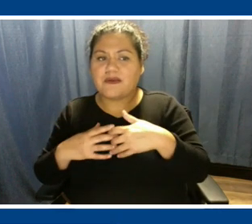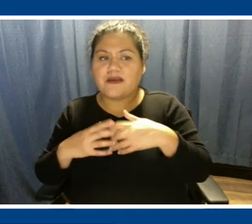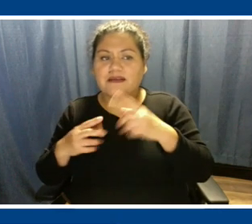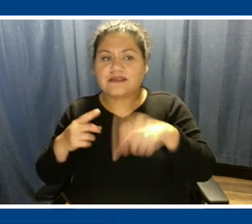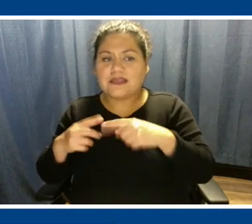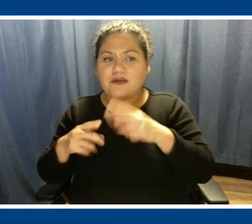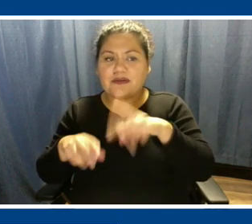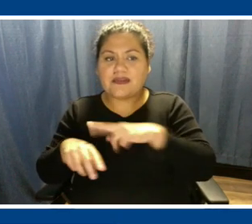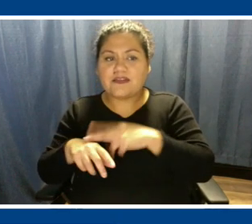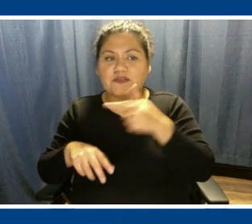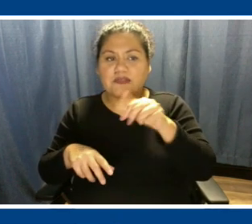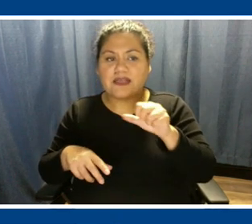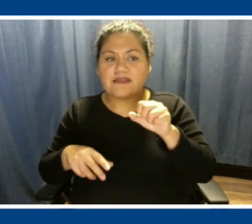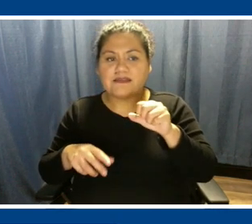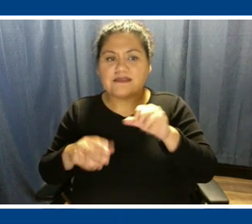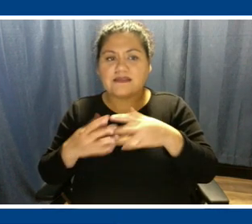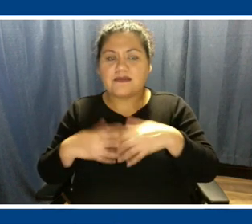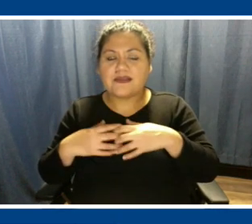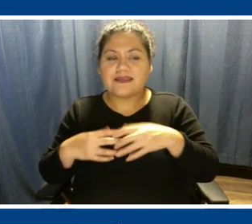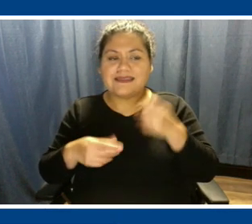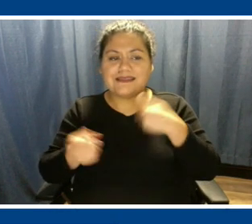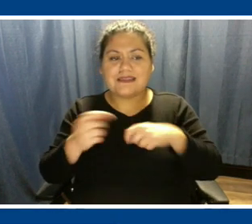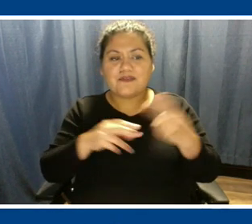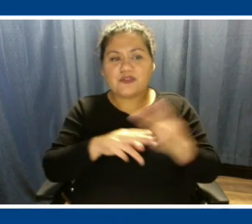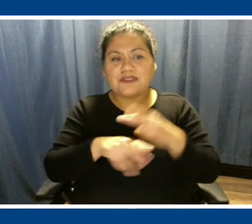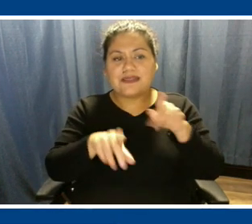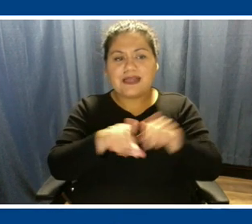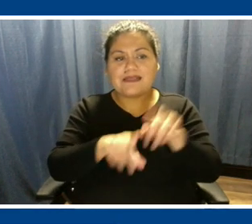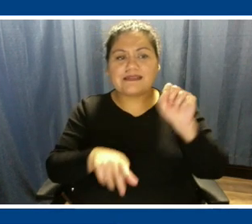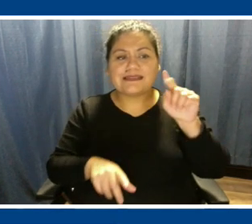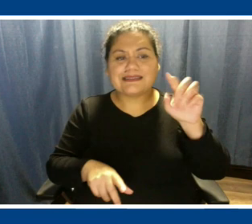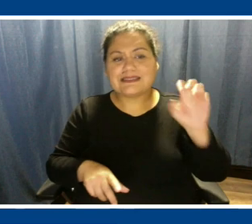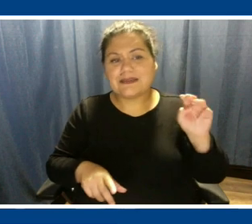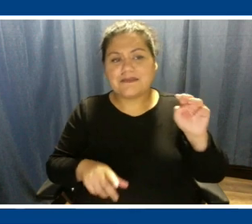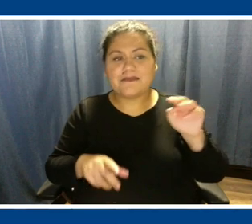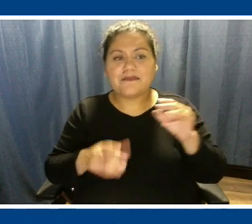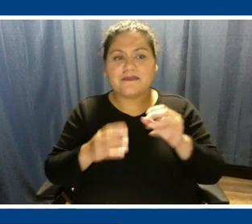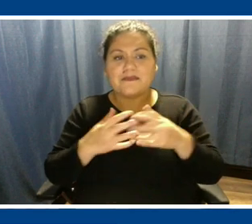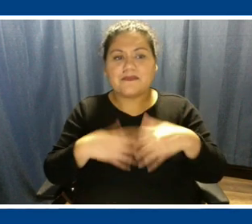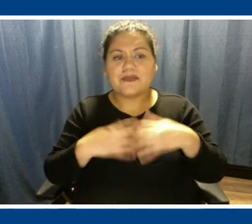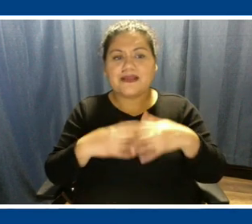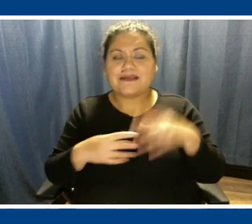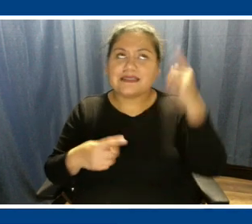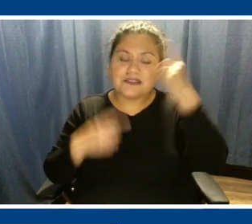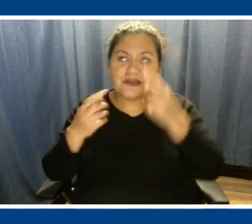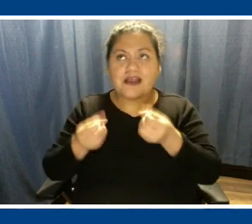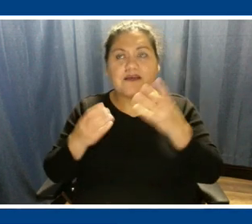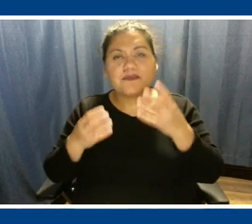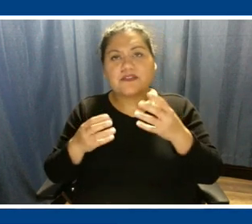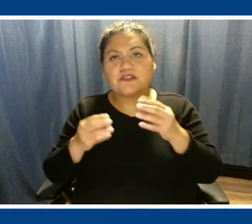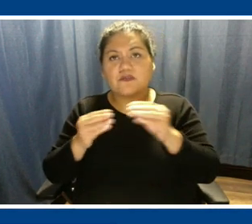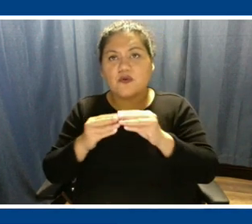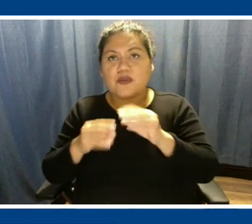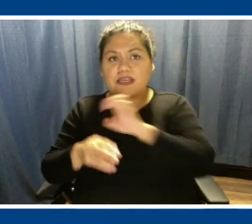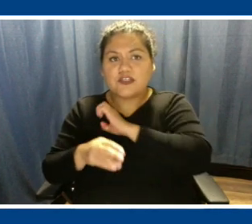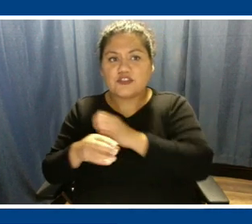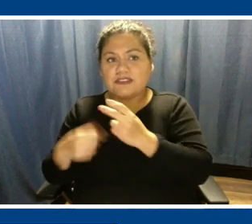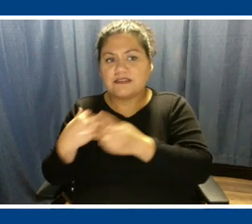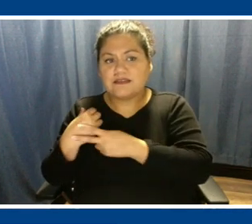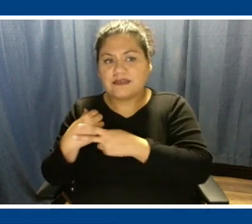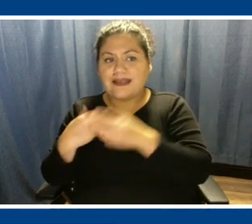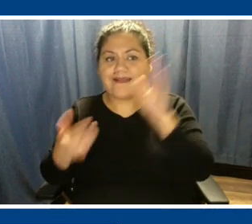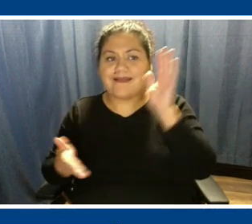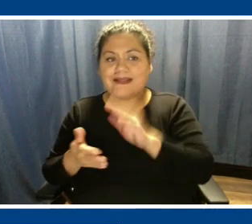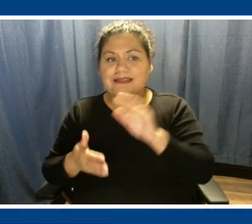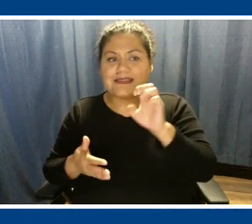instead of utilizing that as a steam plant, considering how much more energy efficient and how much less emissions a